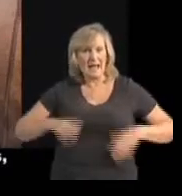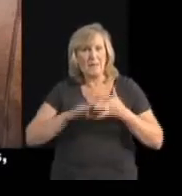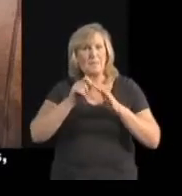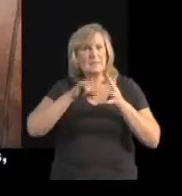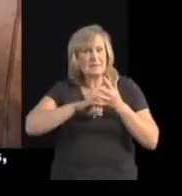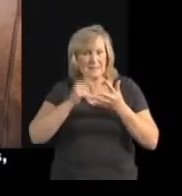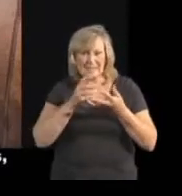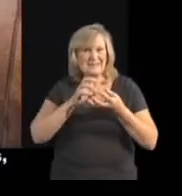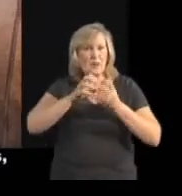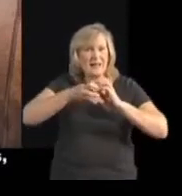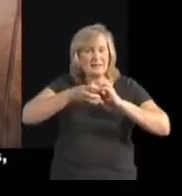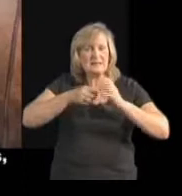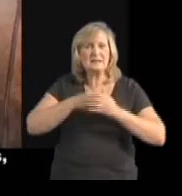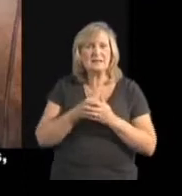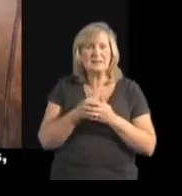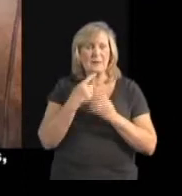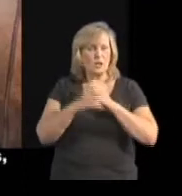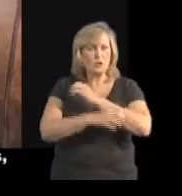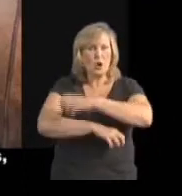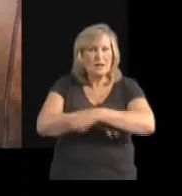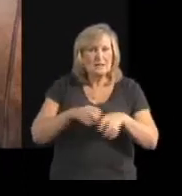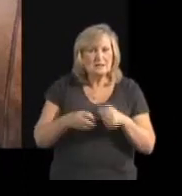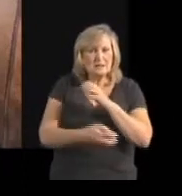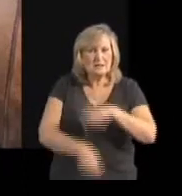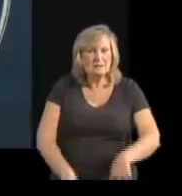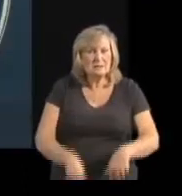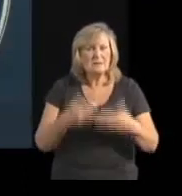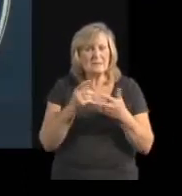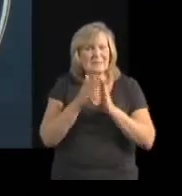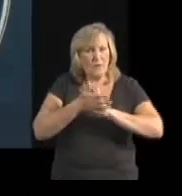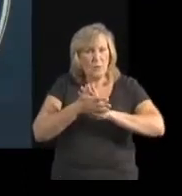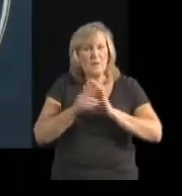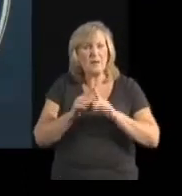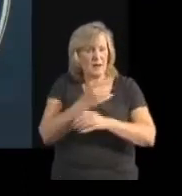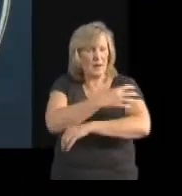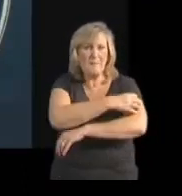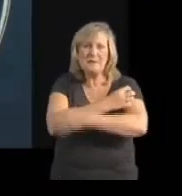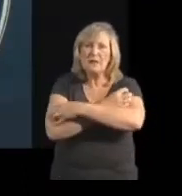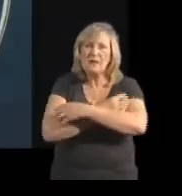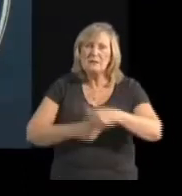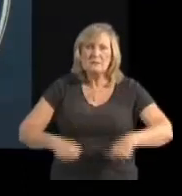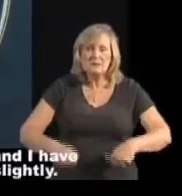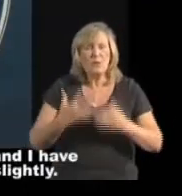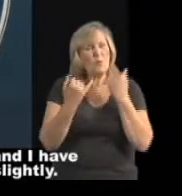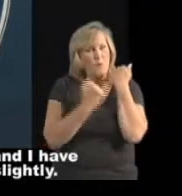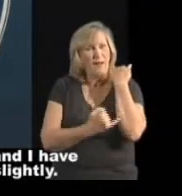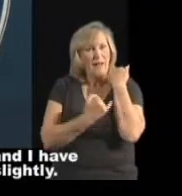hips, my drones are deformed and my muscles are weak.